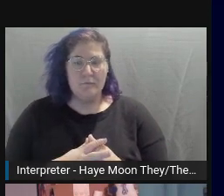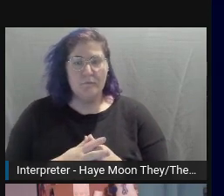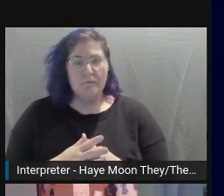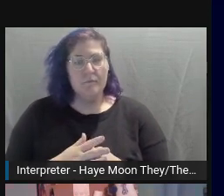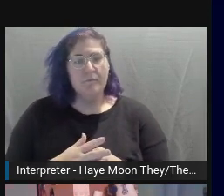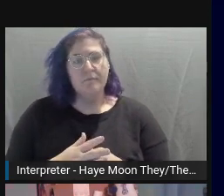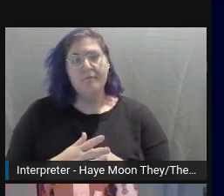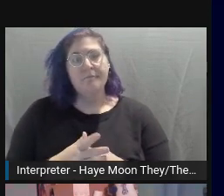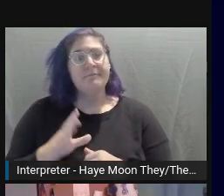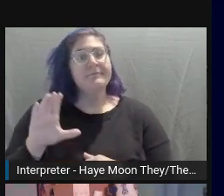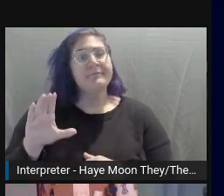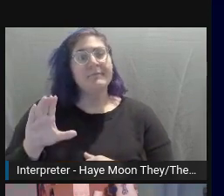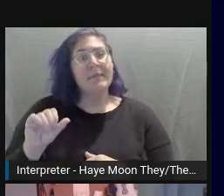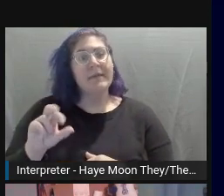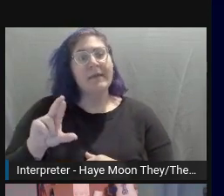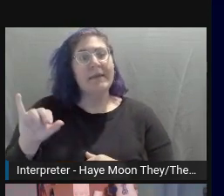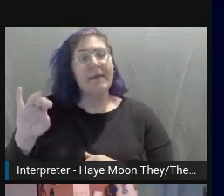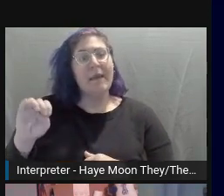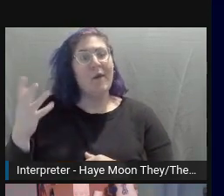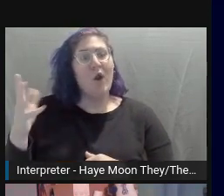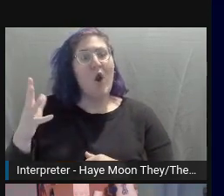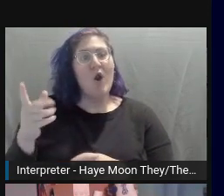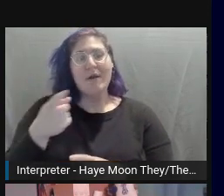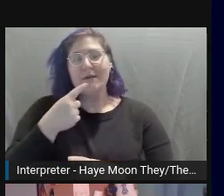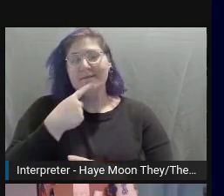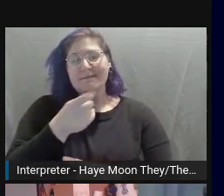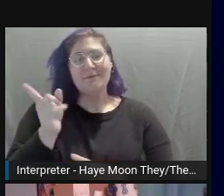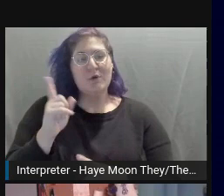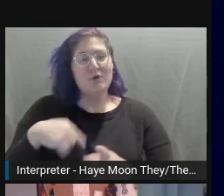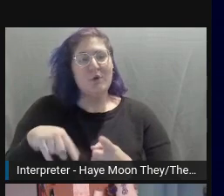As Carrie already said, I'm Meg, Mimi Miller.